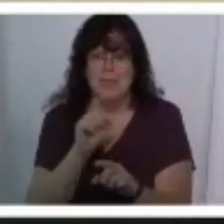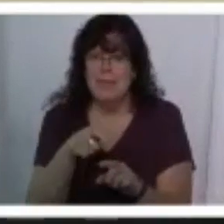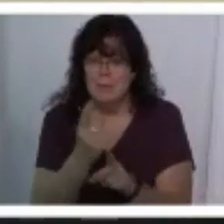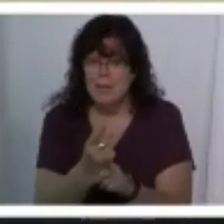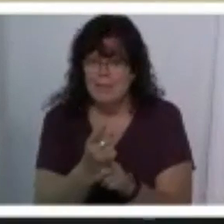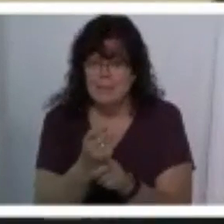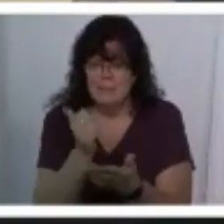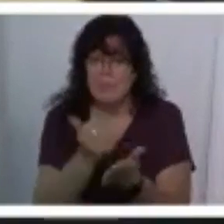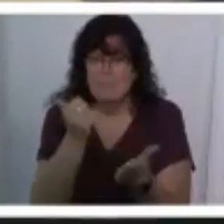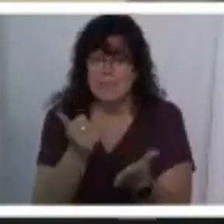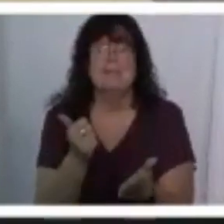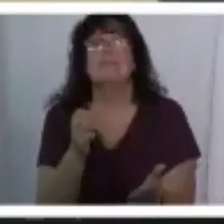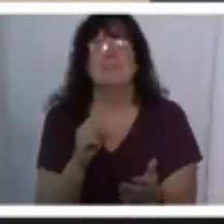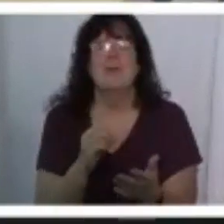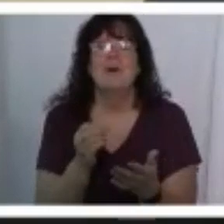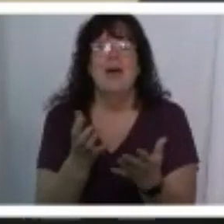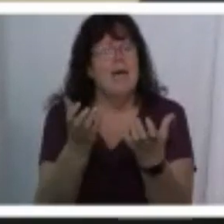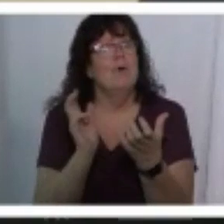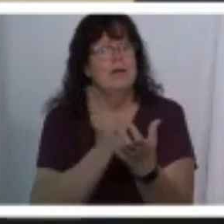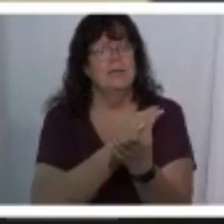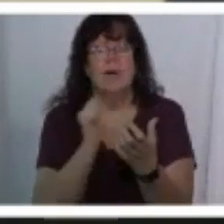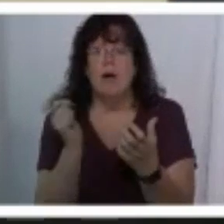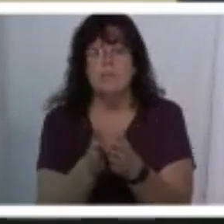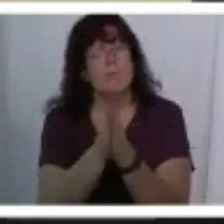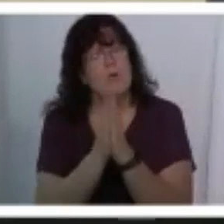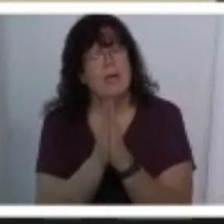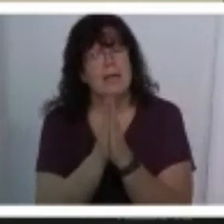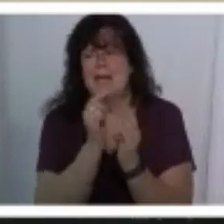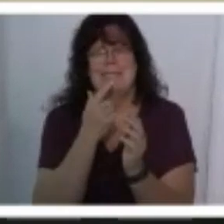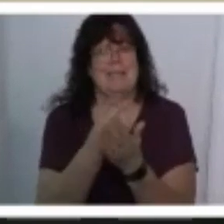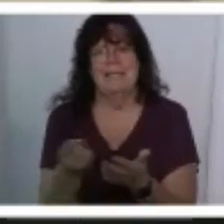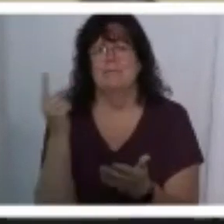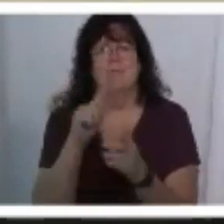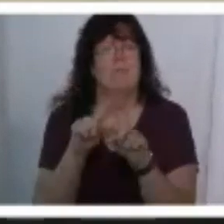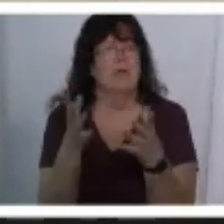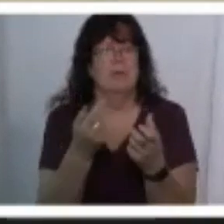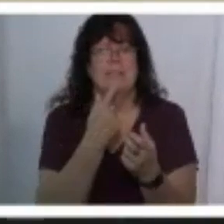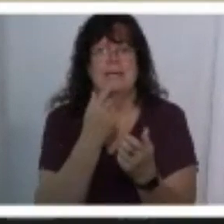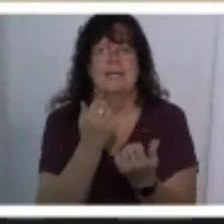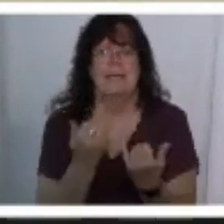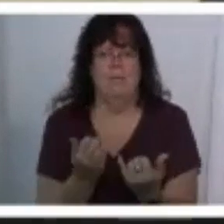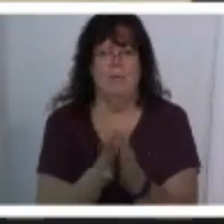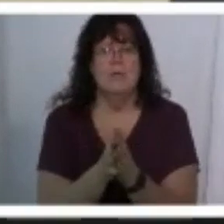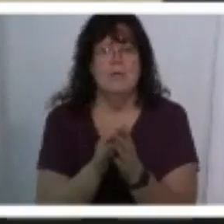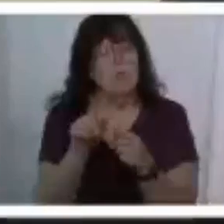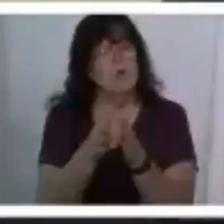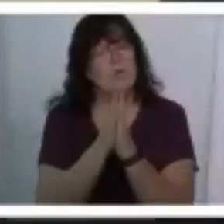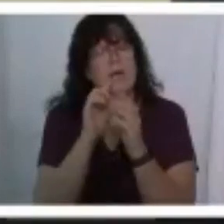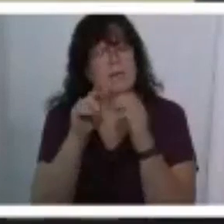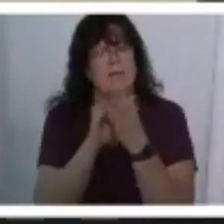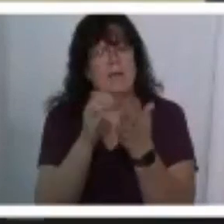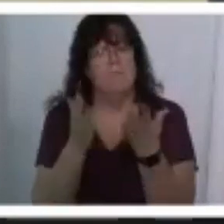and so we're gonna i want us all to pray about that i didn't say this last week but i want to say it now um as you pray about it